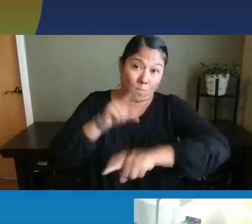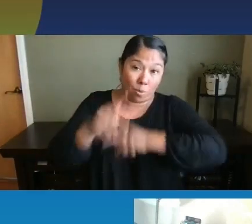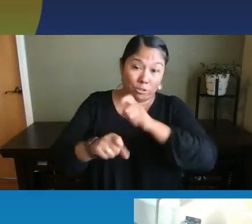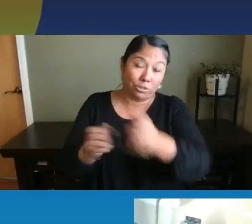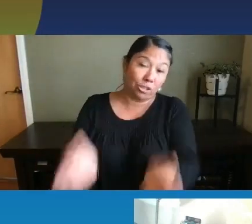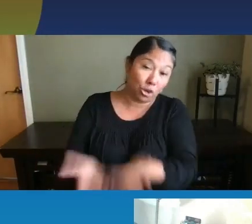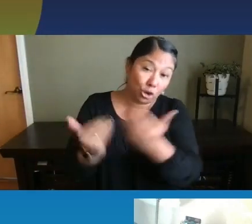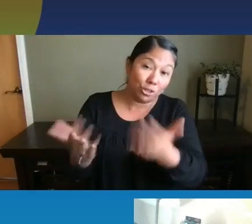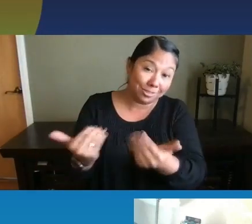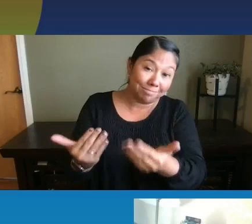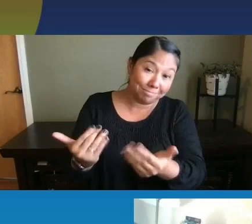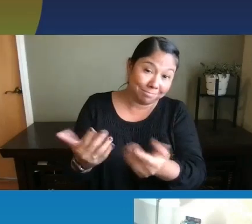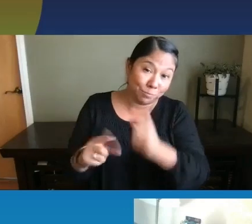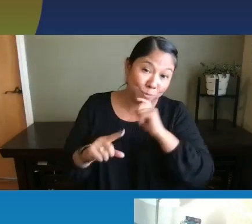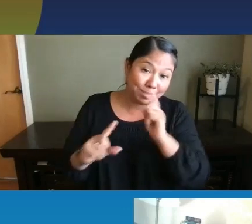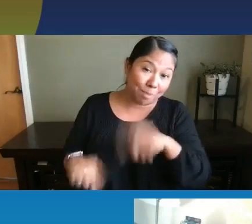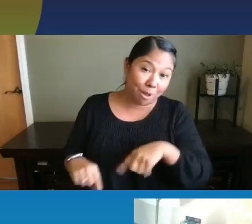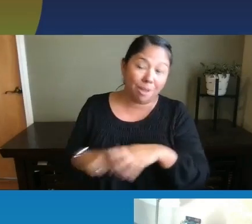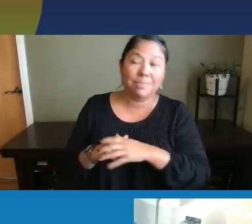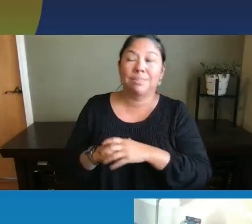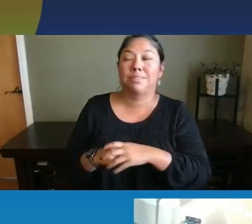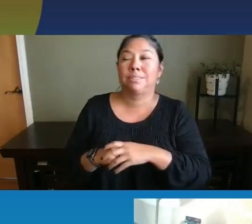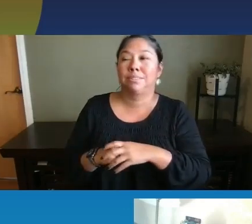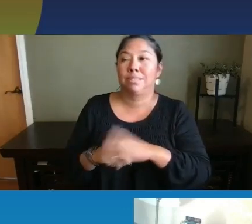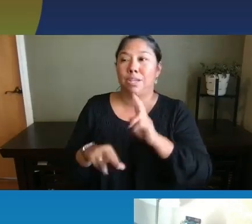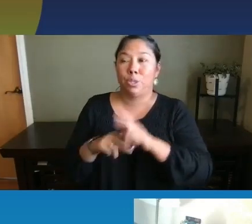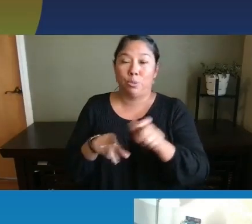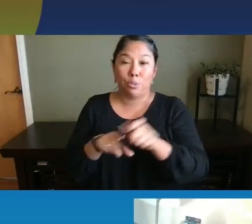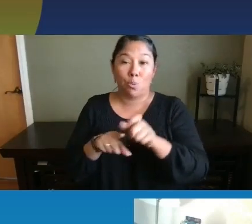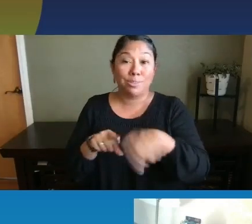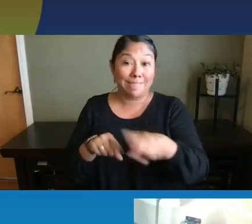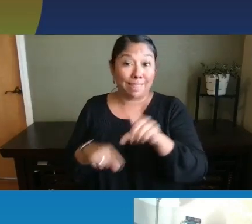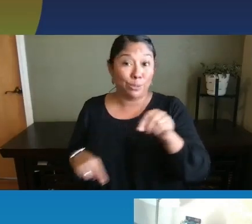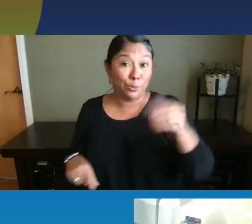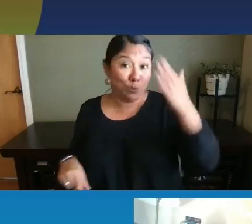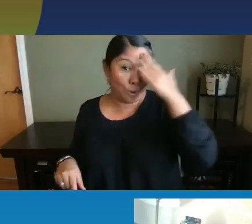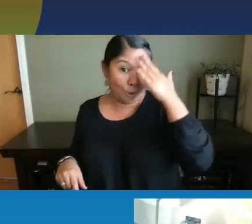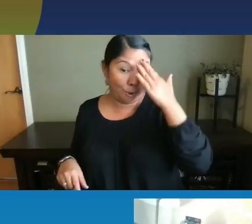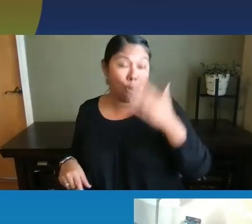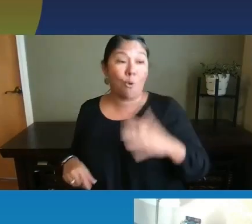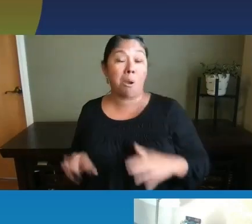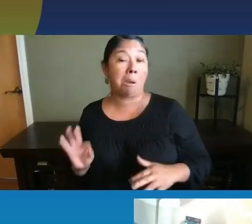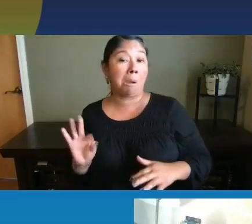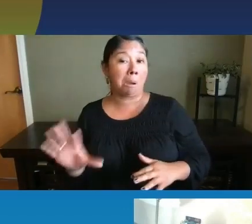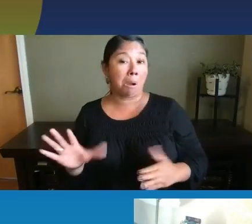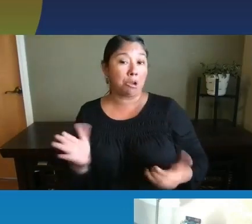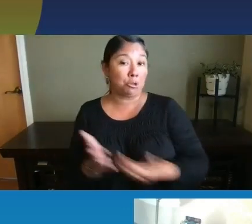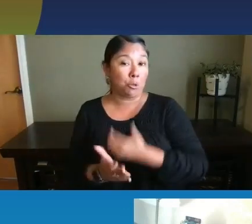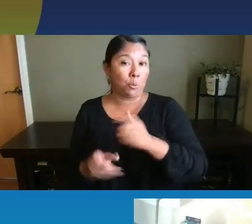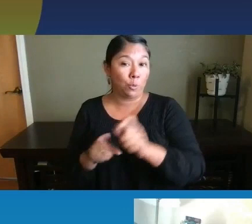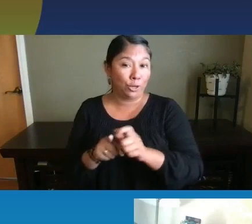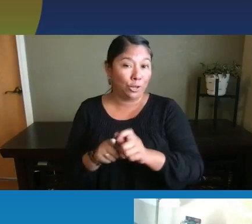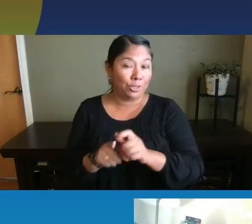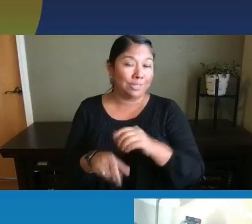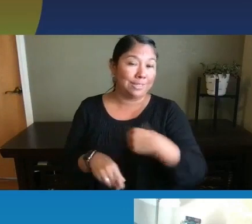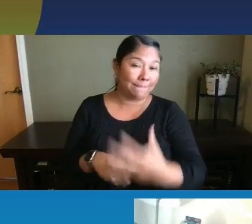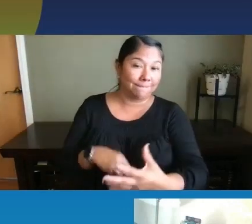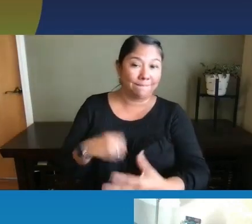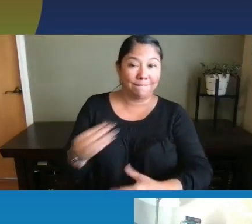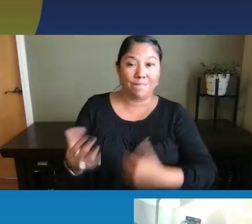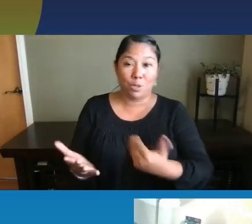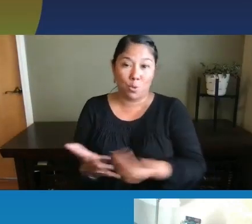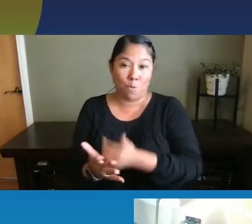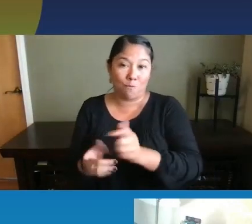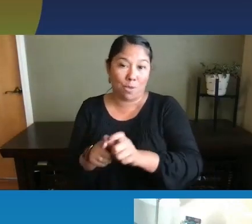and to, um, use the words that they do know and offer new words, give them new vocabulary as often as you can.